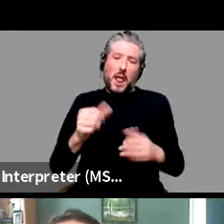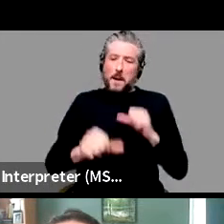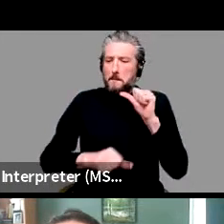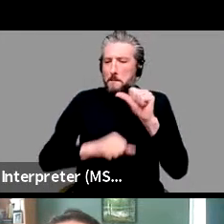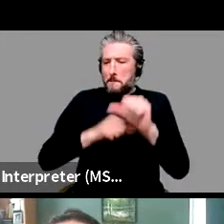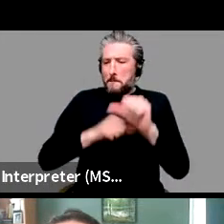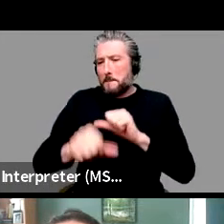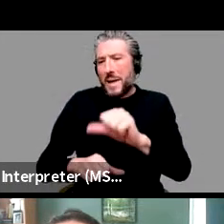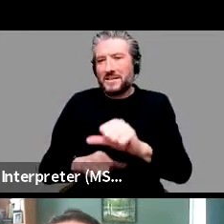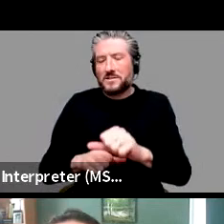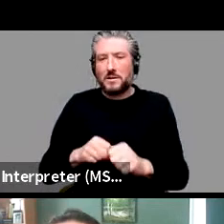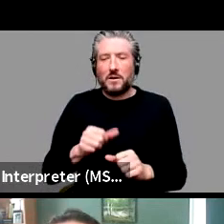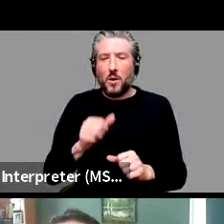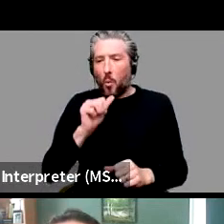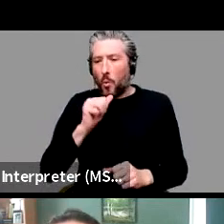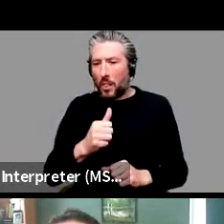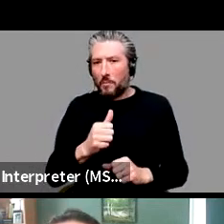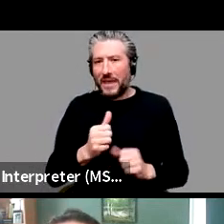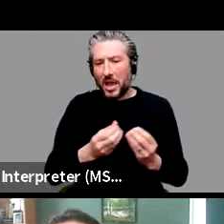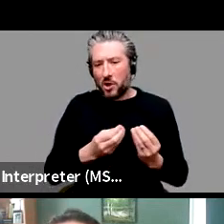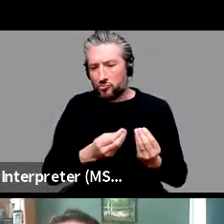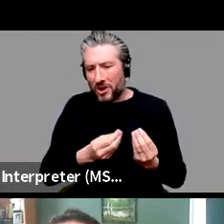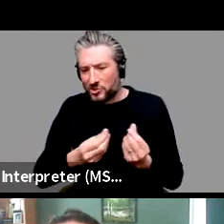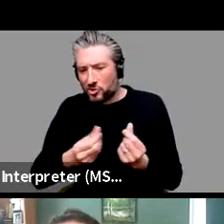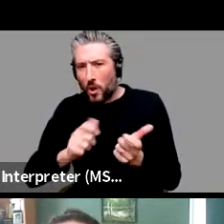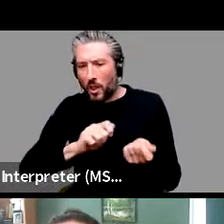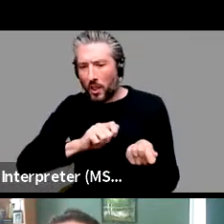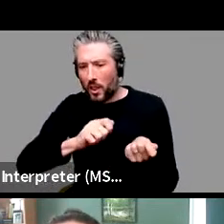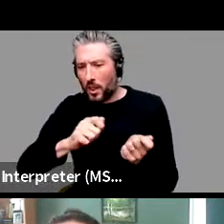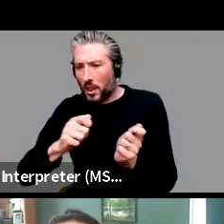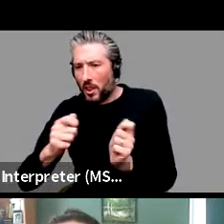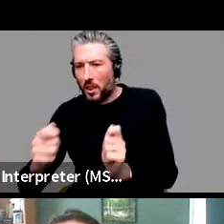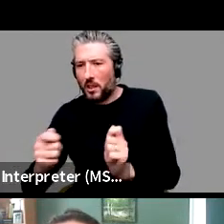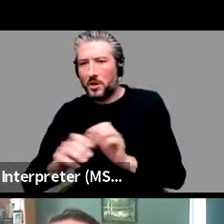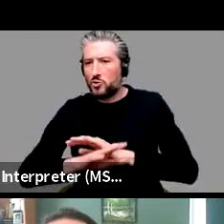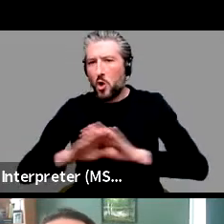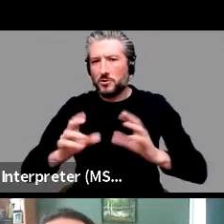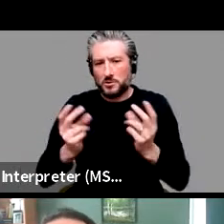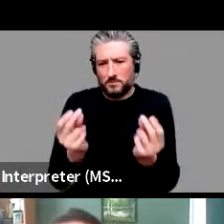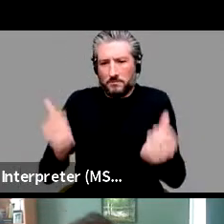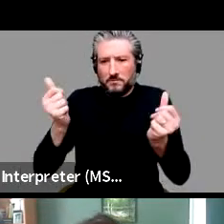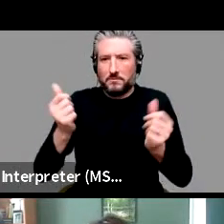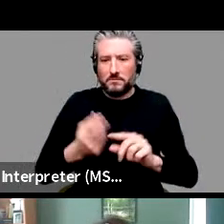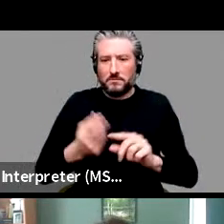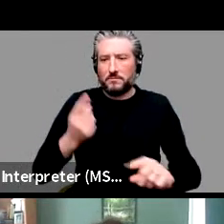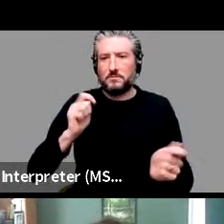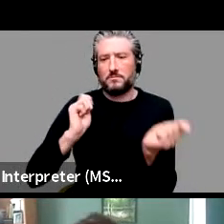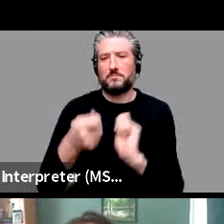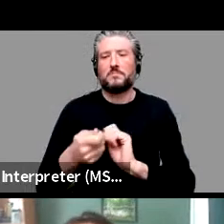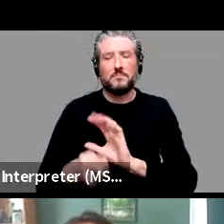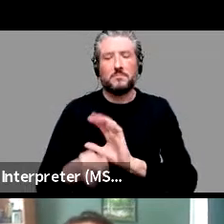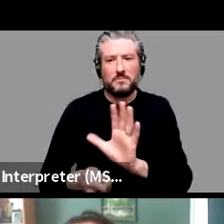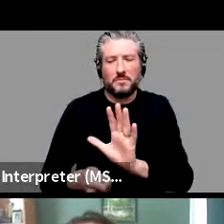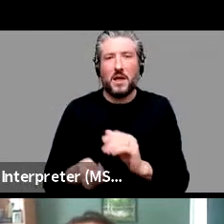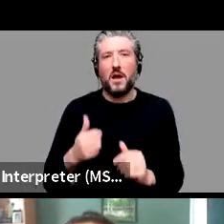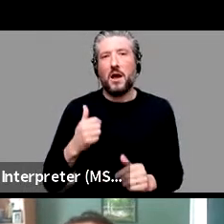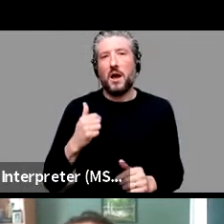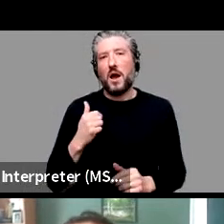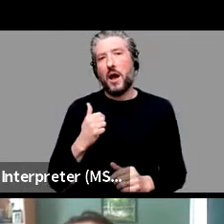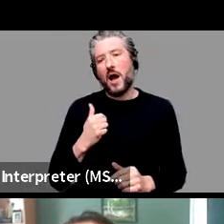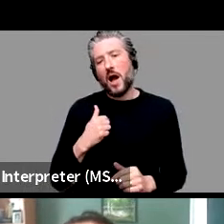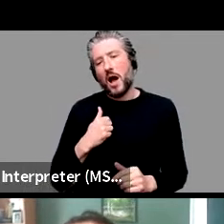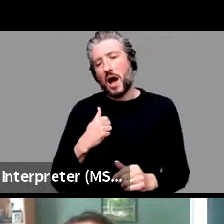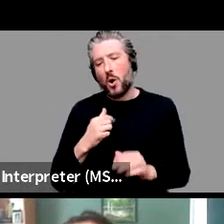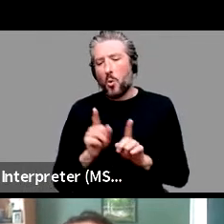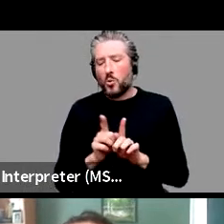seems to like there's a big discontinuity there when something changes. that would. I use smoothing in it, but it, you know, it's, it's with smoothing,